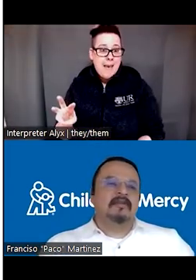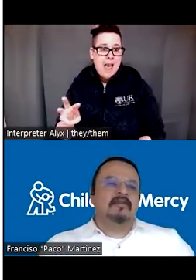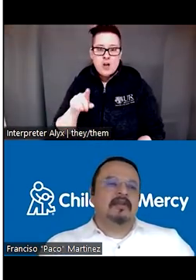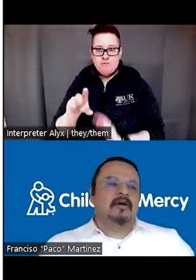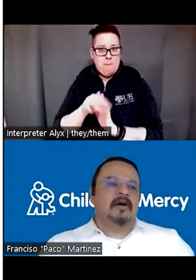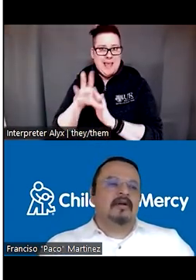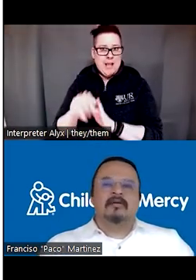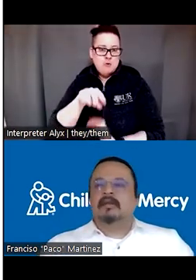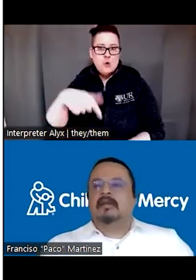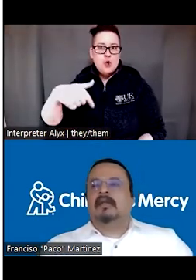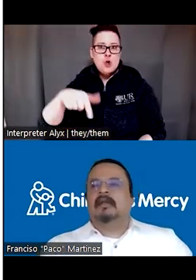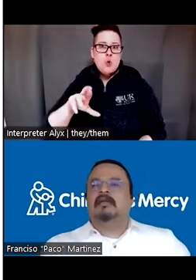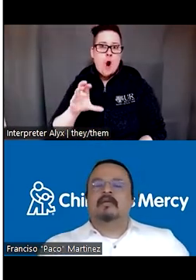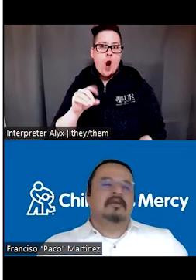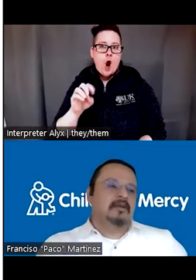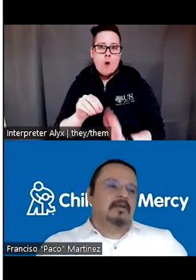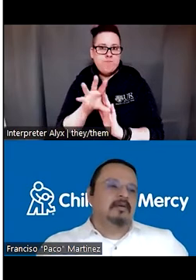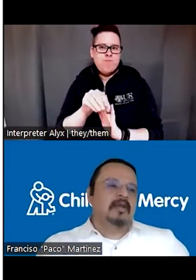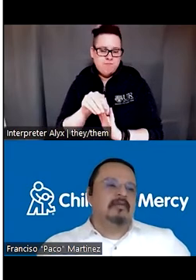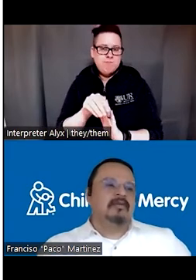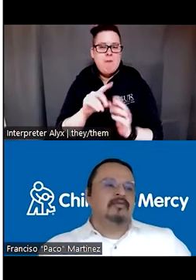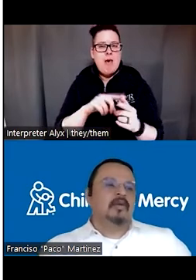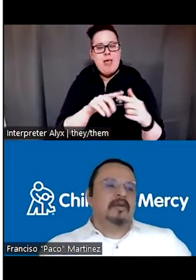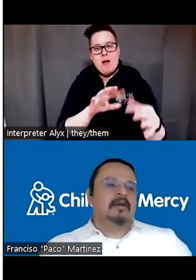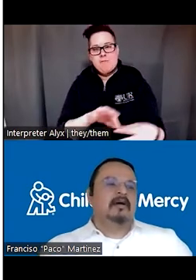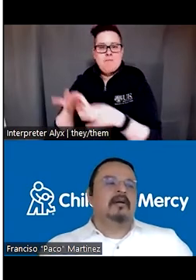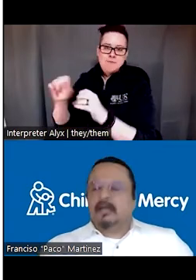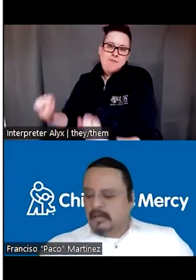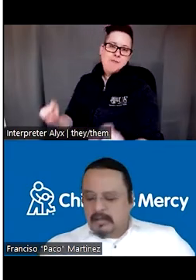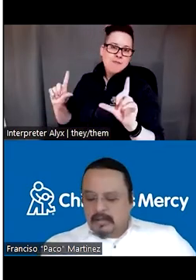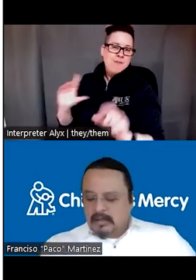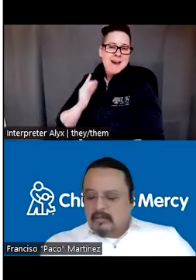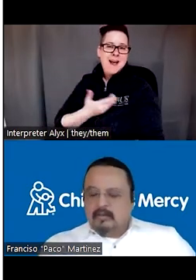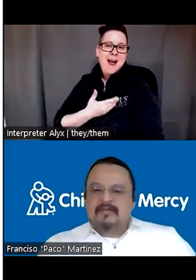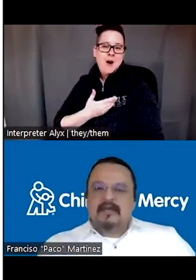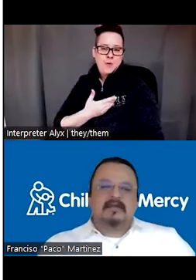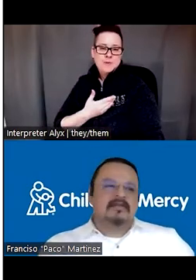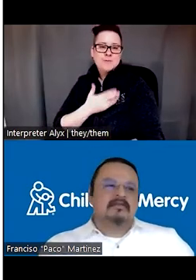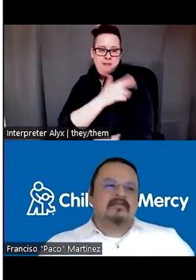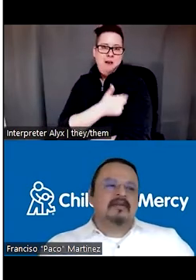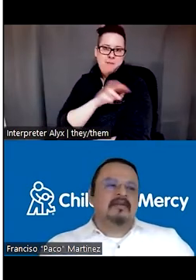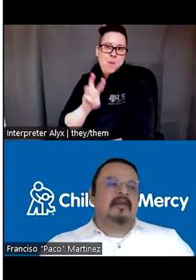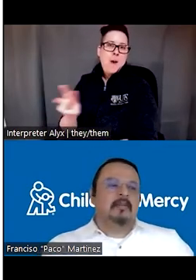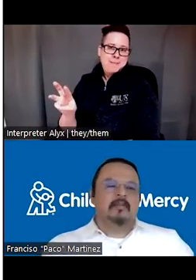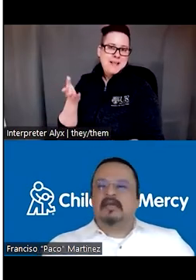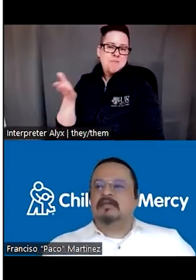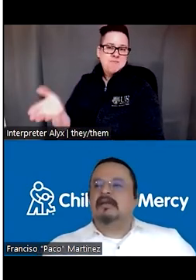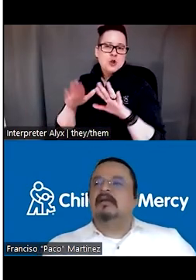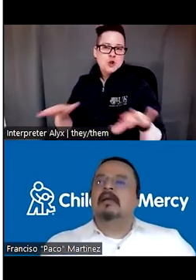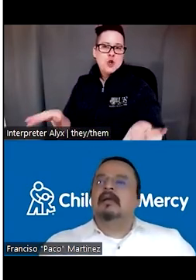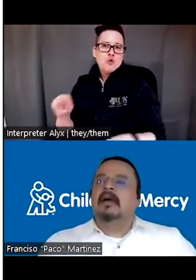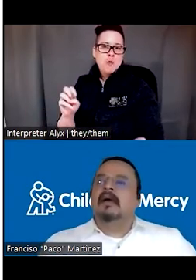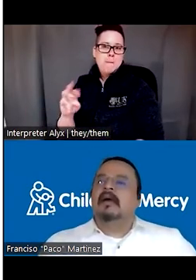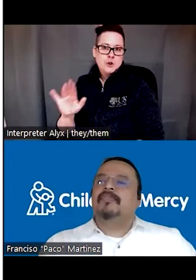picture of this QR code and you will you will be able to open our website at the Children's Mercy page.